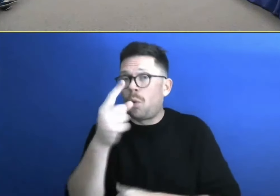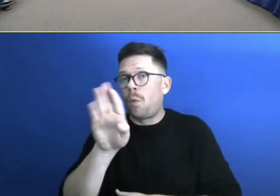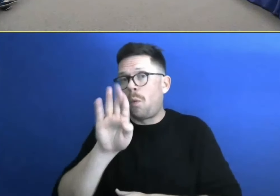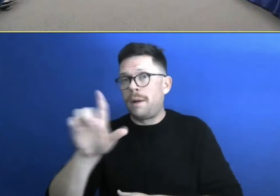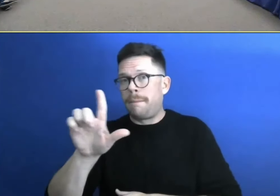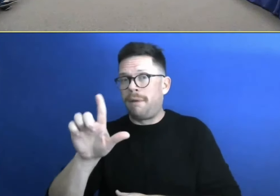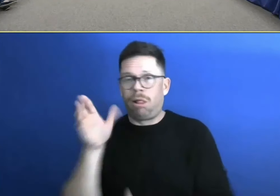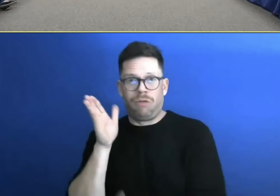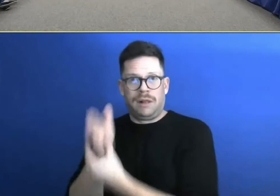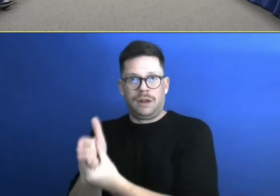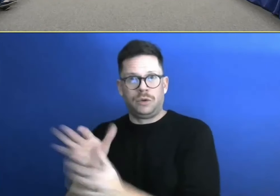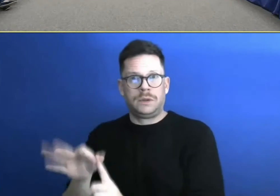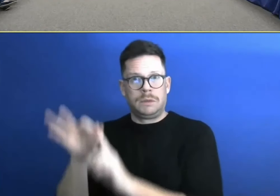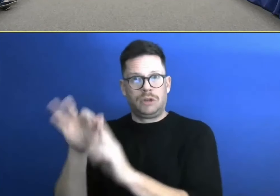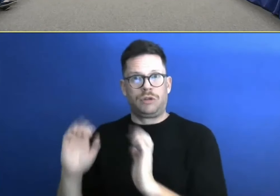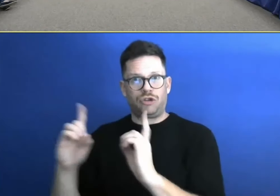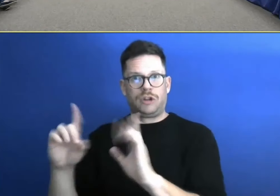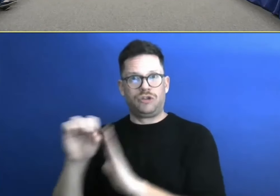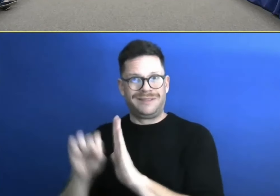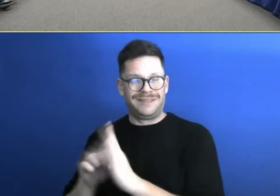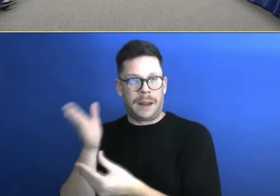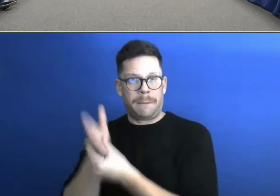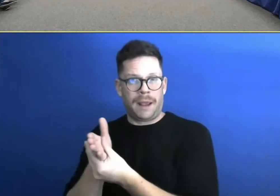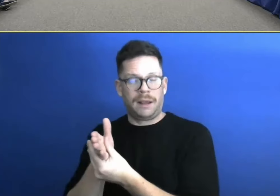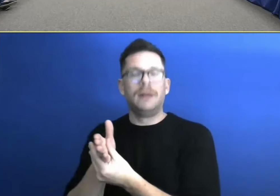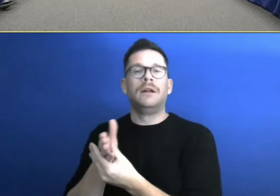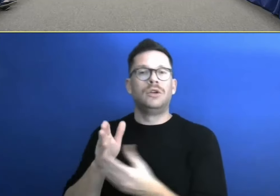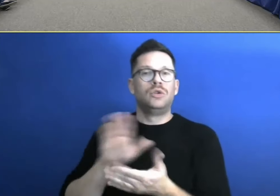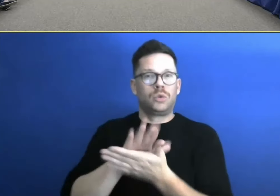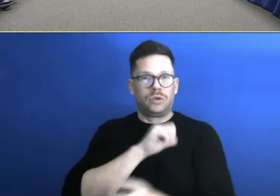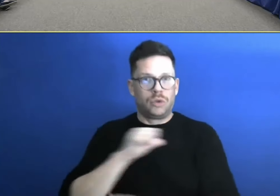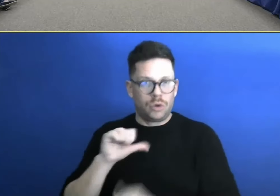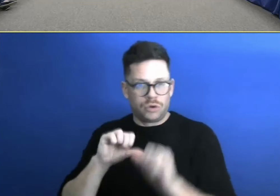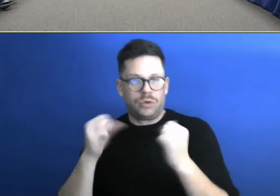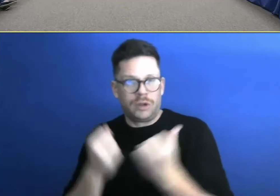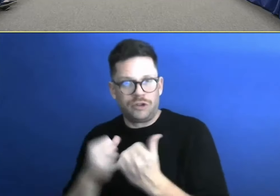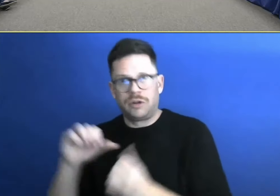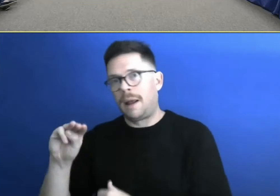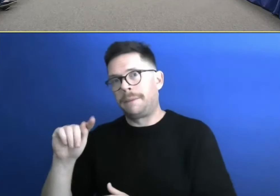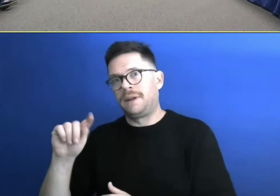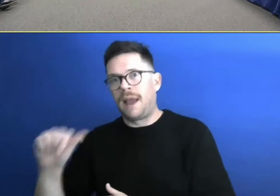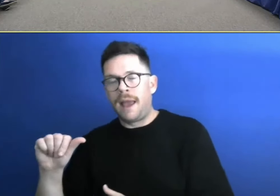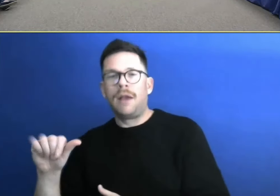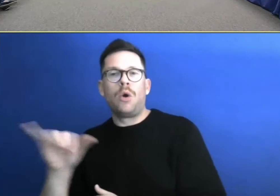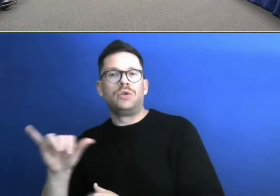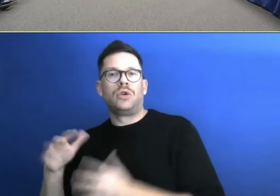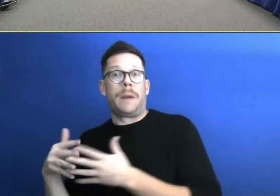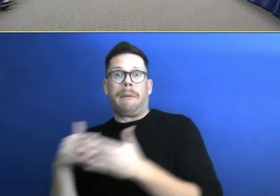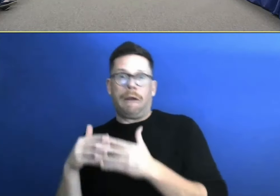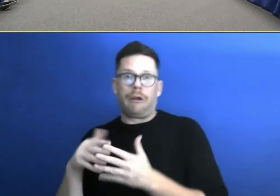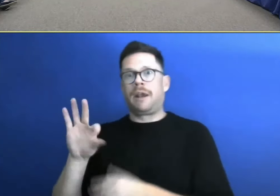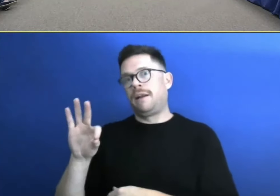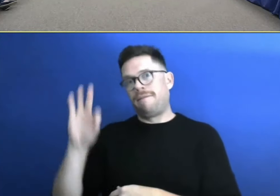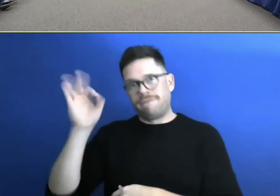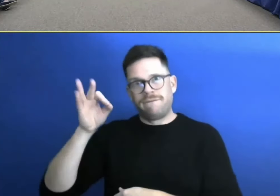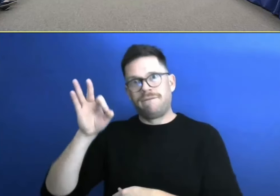packet, which the superintendent association and the, uh, the MTA and the, uh, American Federation of Teachers and, and, and,